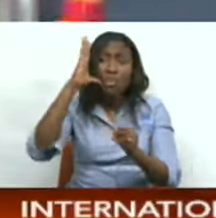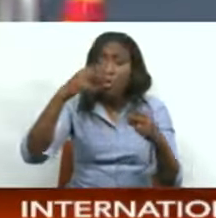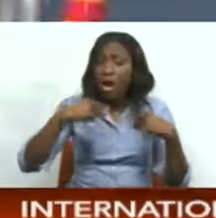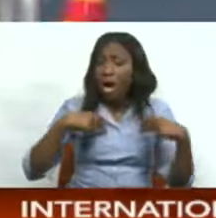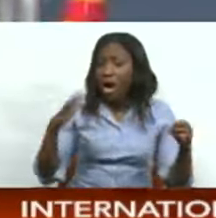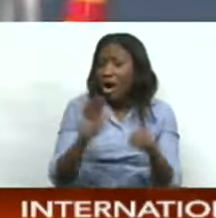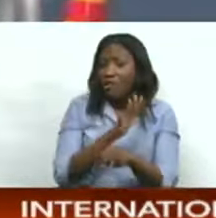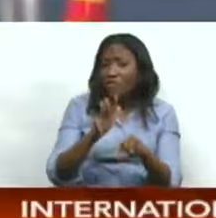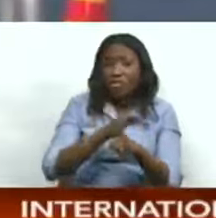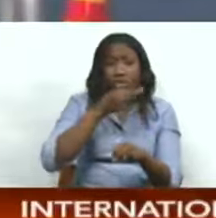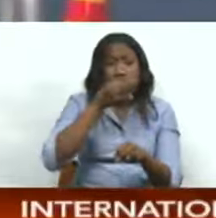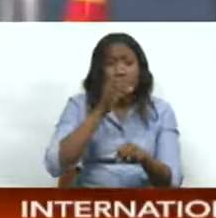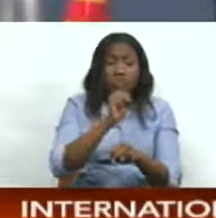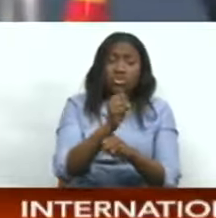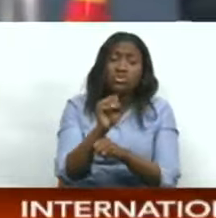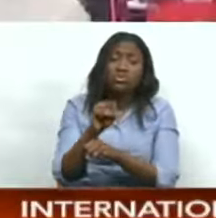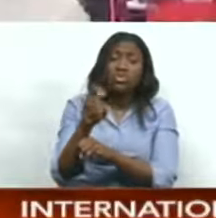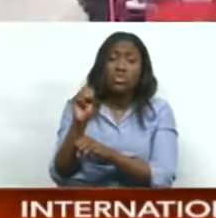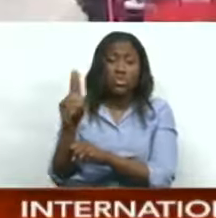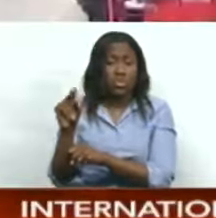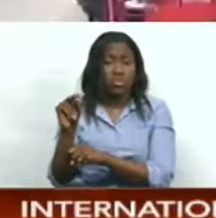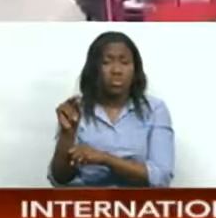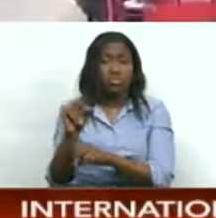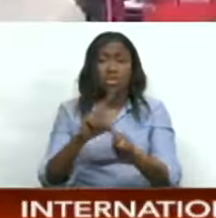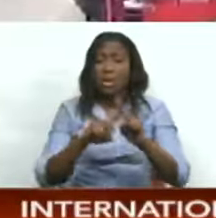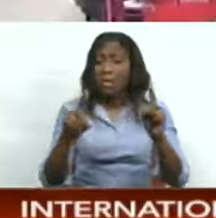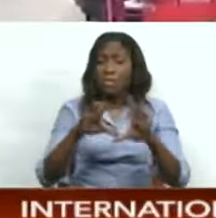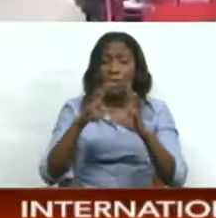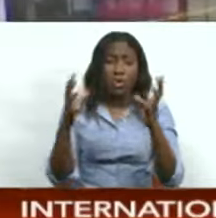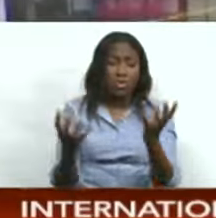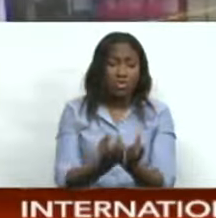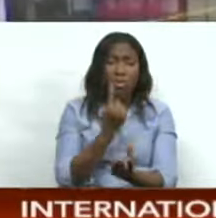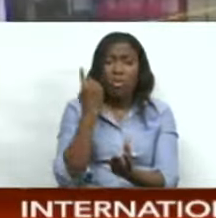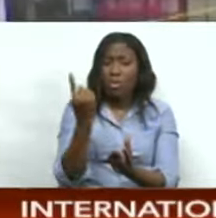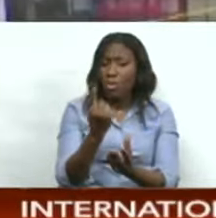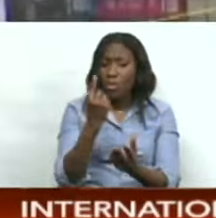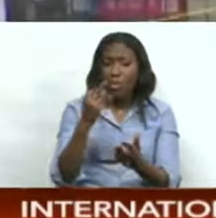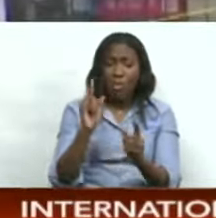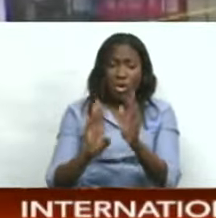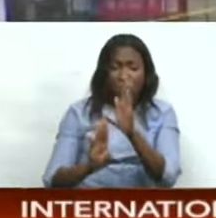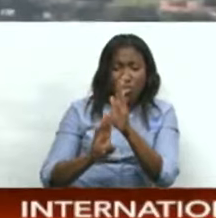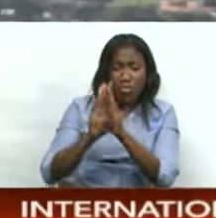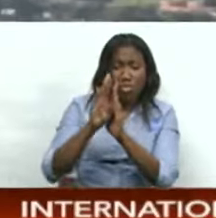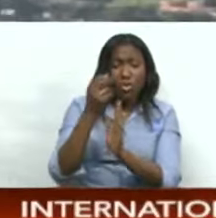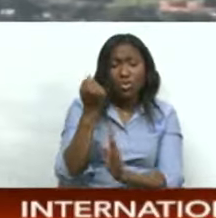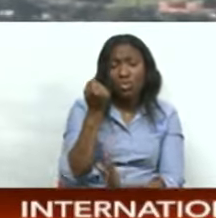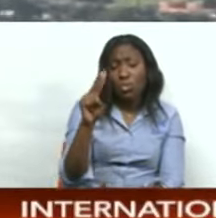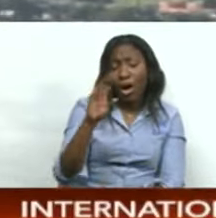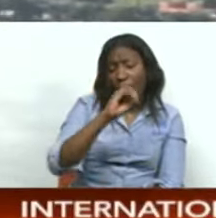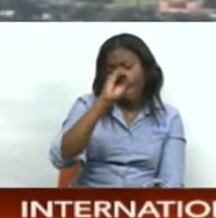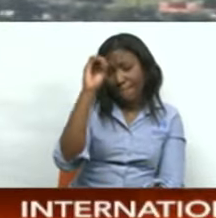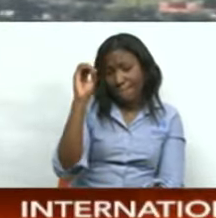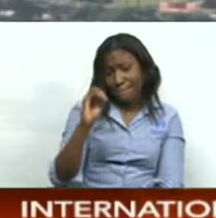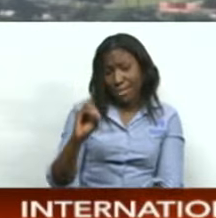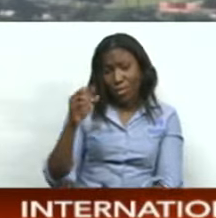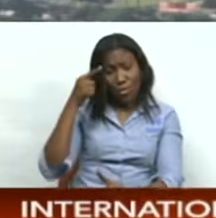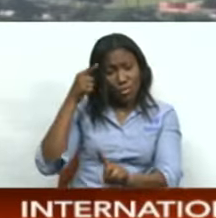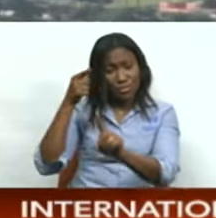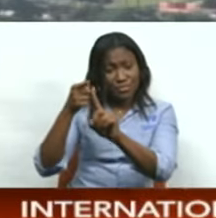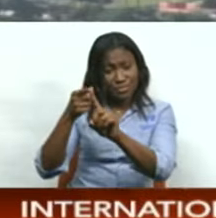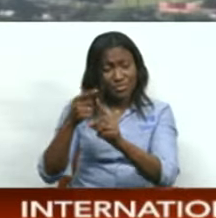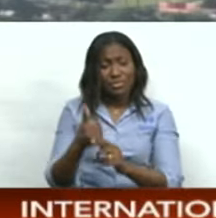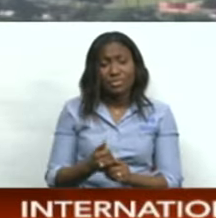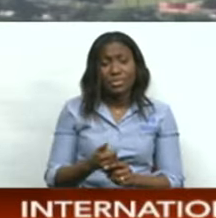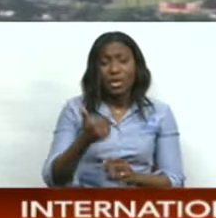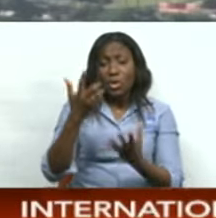world is only on track to meet 12 percent of the targets under the sustainable development goals. With the clock winding down towards